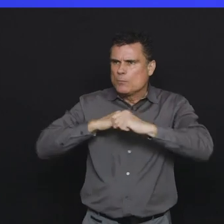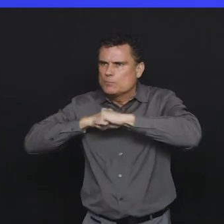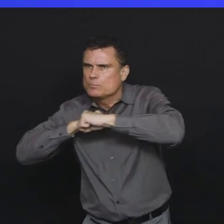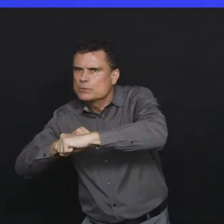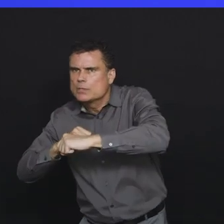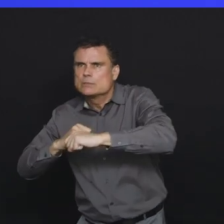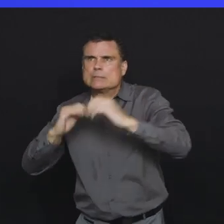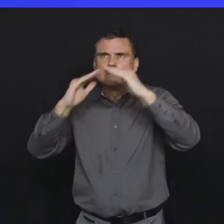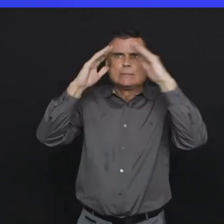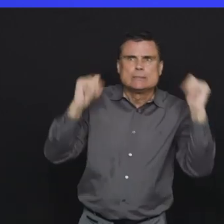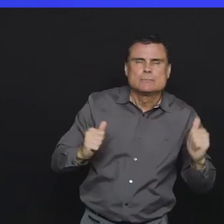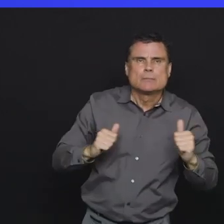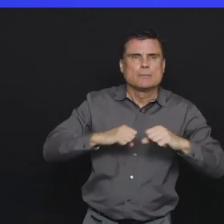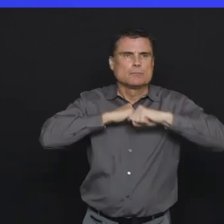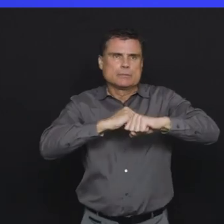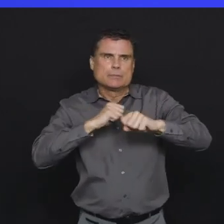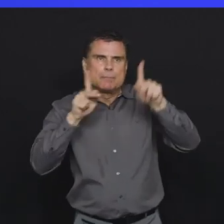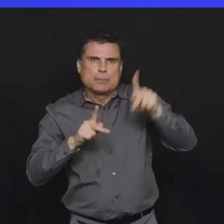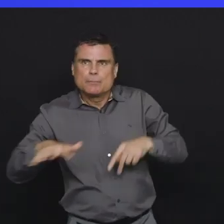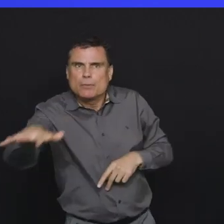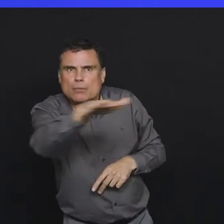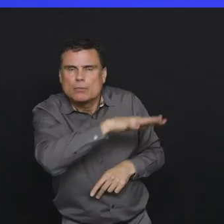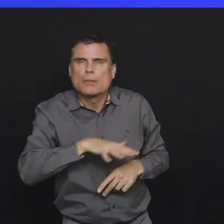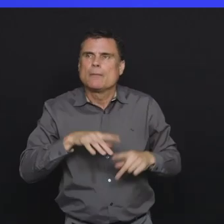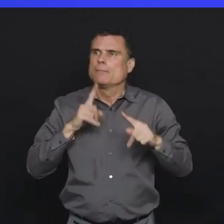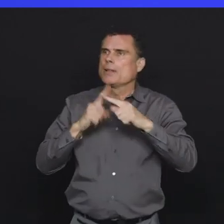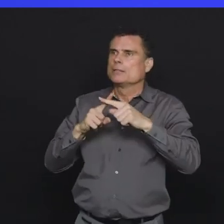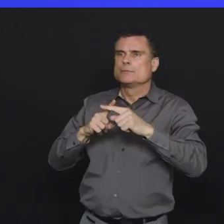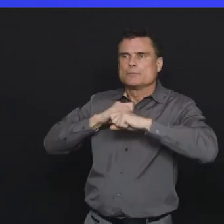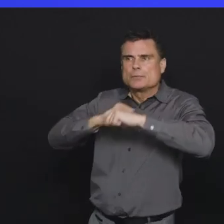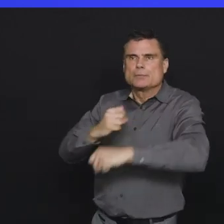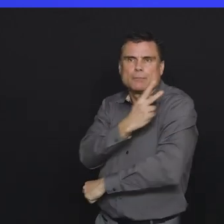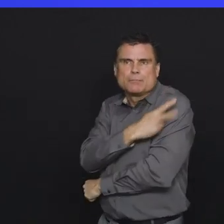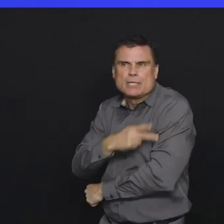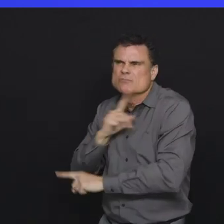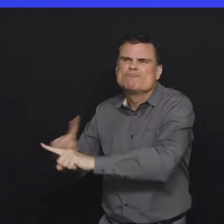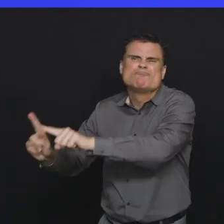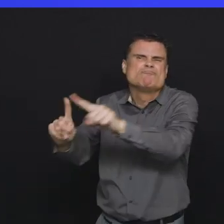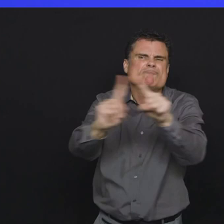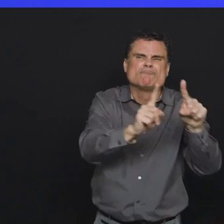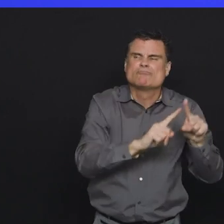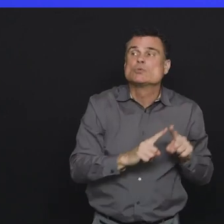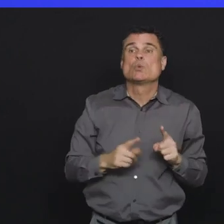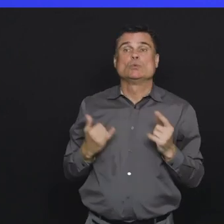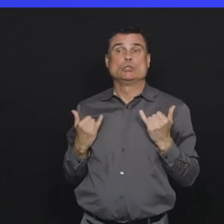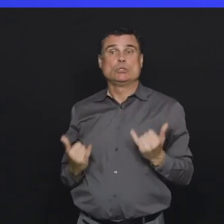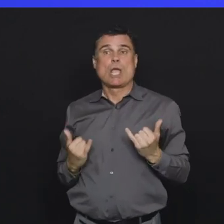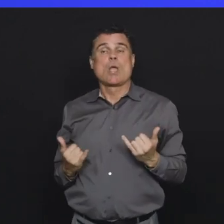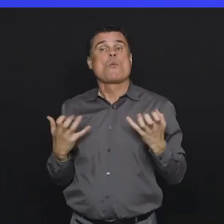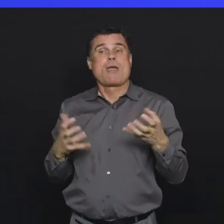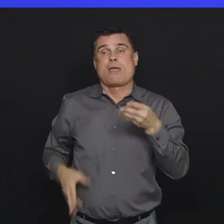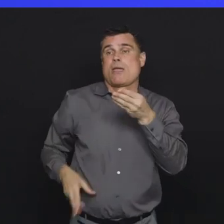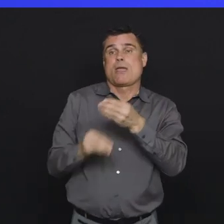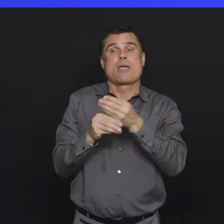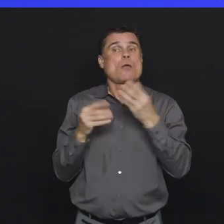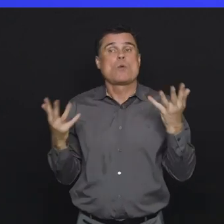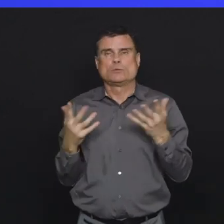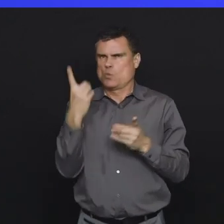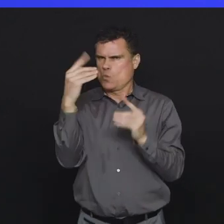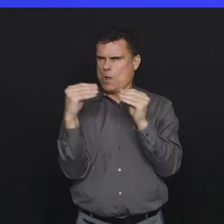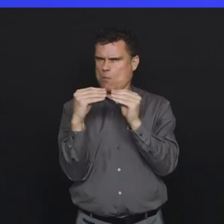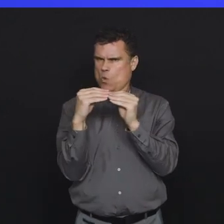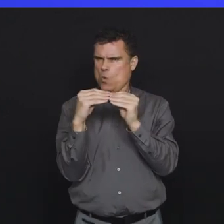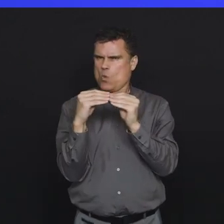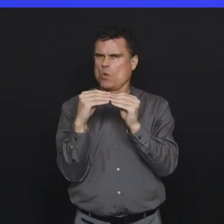and how we can do it together to protect the health system and to protect our communities in doing that. Today, though, there's